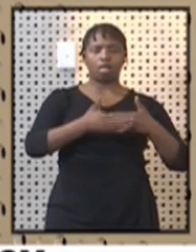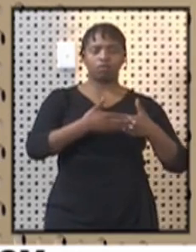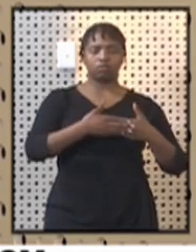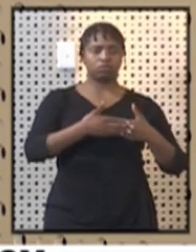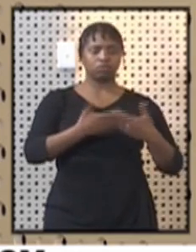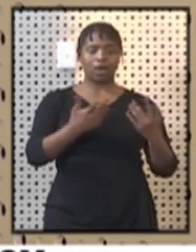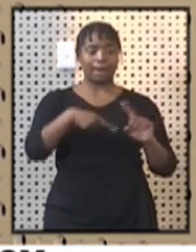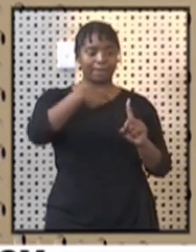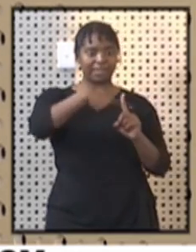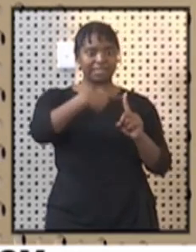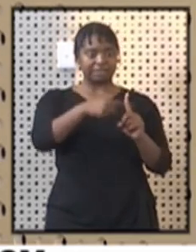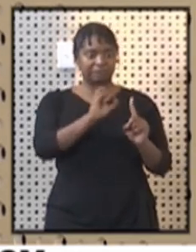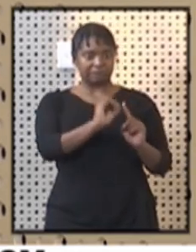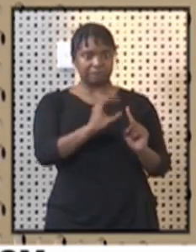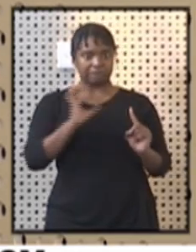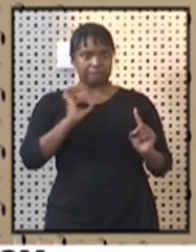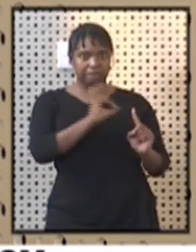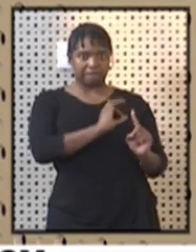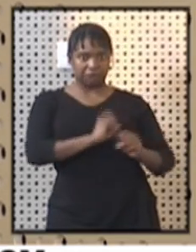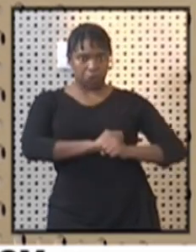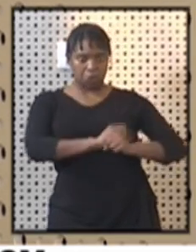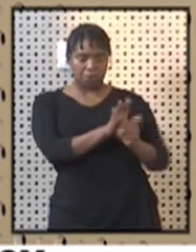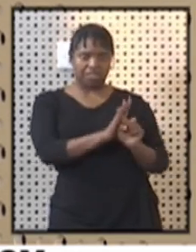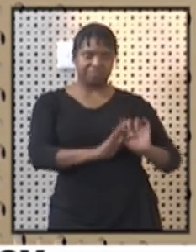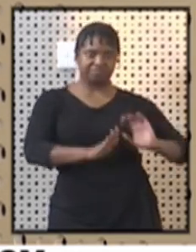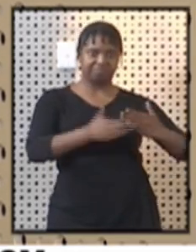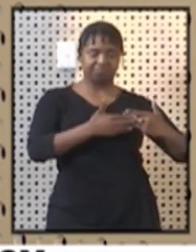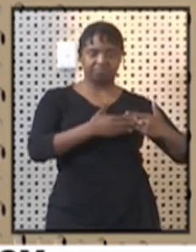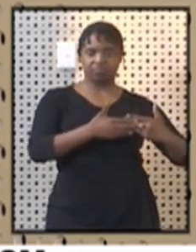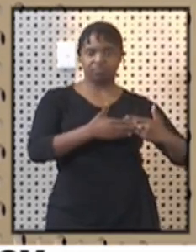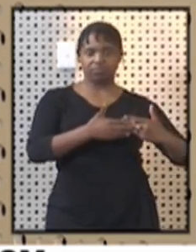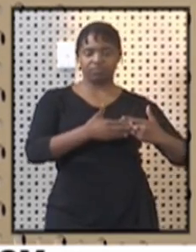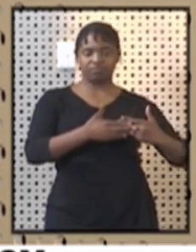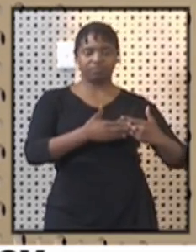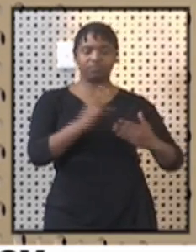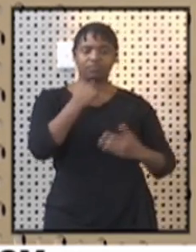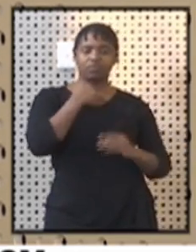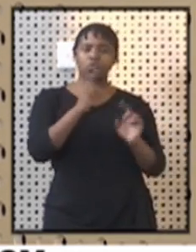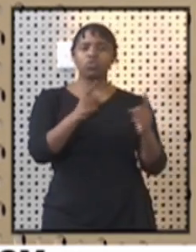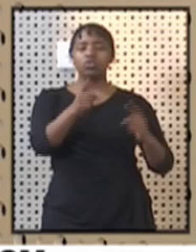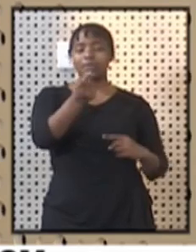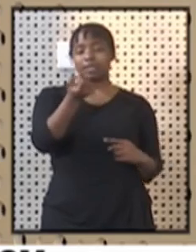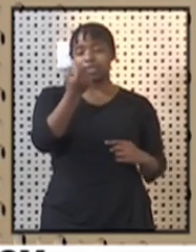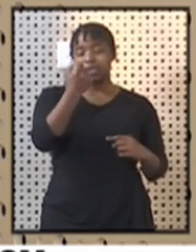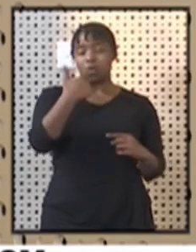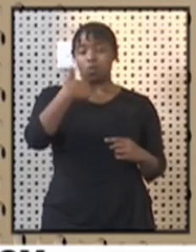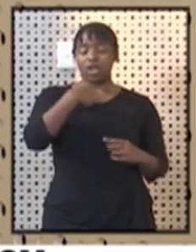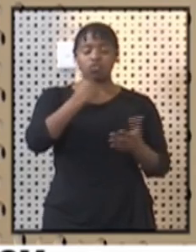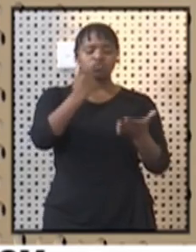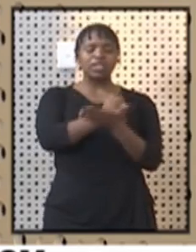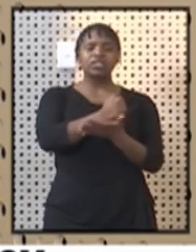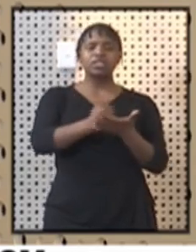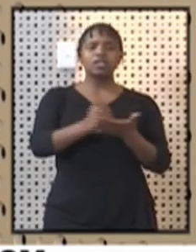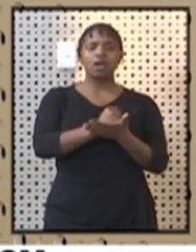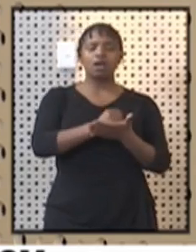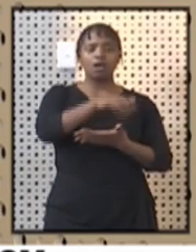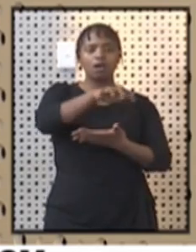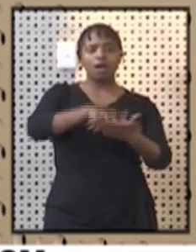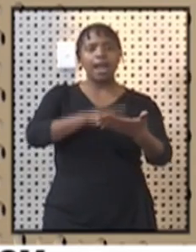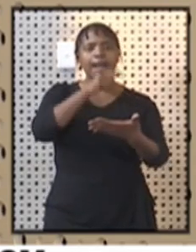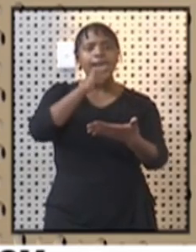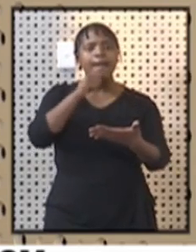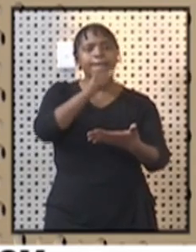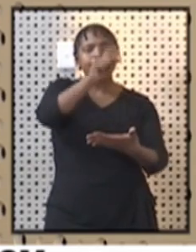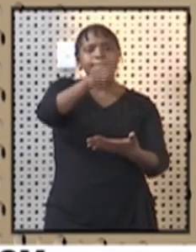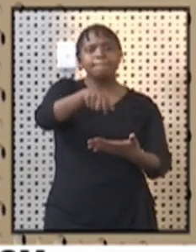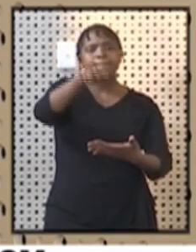had positive cases of COVID-19. You would understand that we utilized our registrars in provinces to gather information